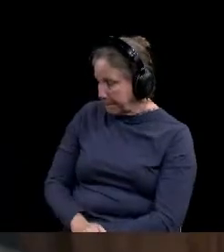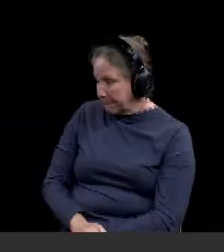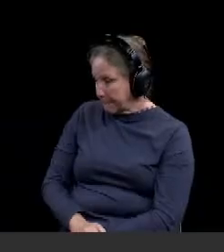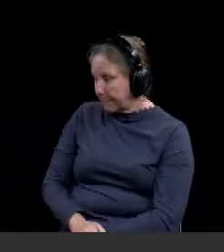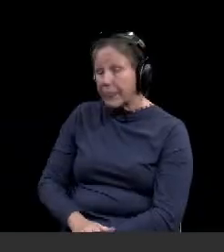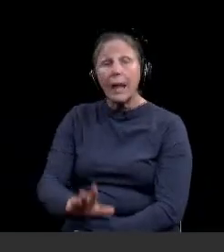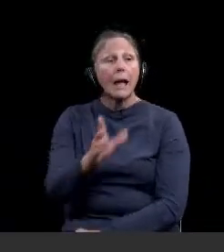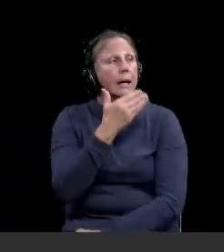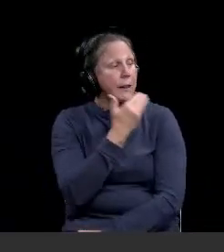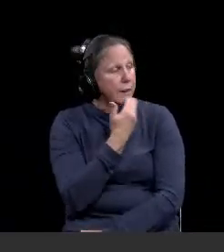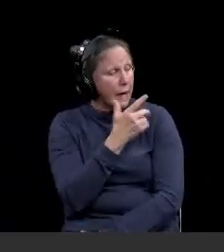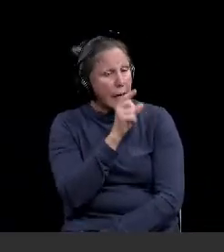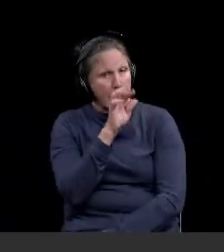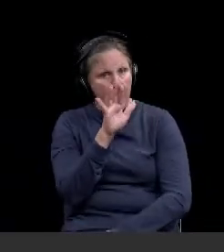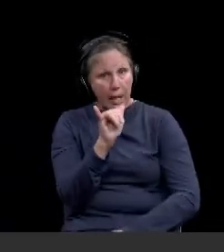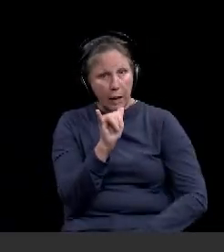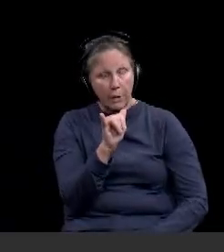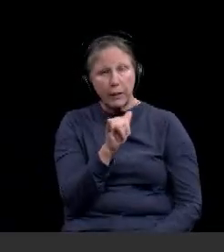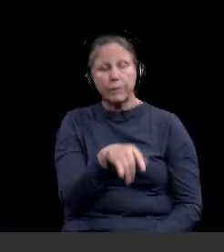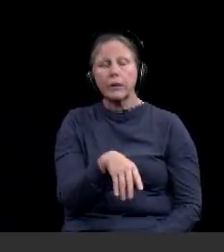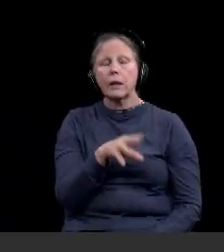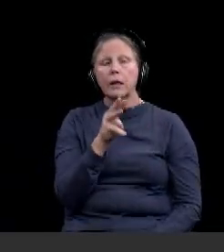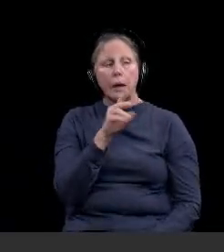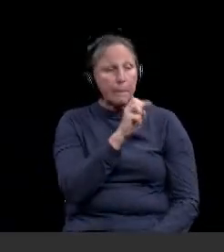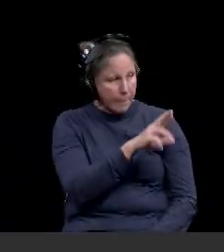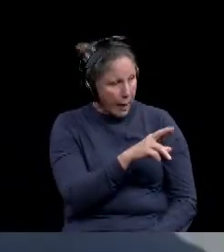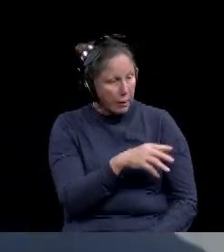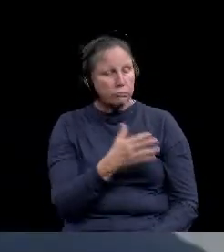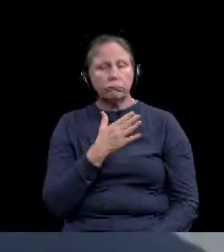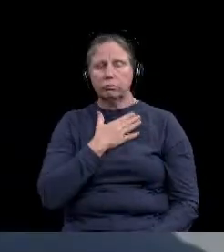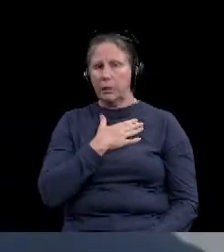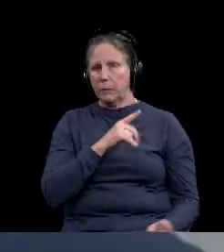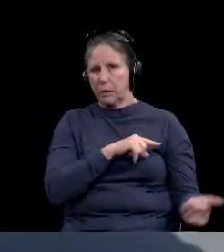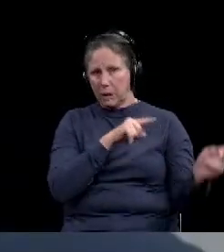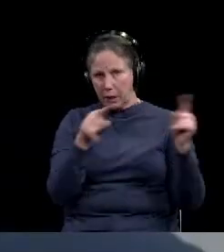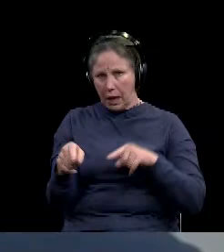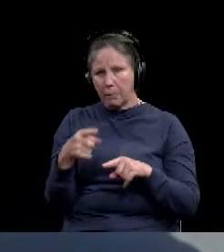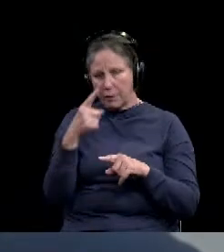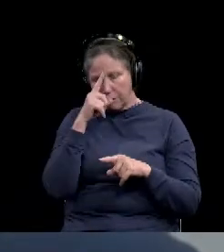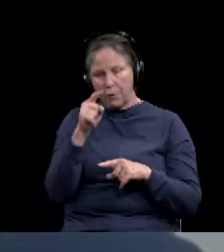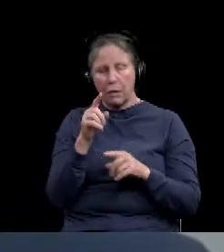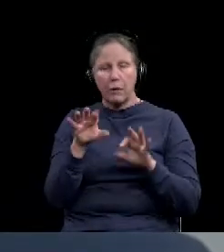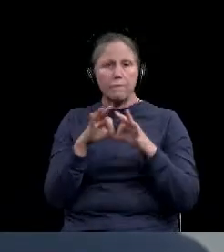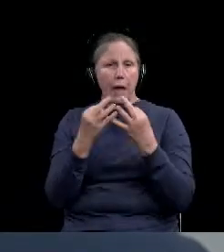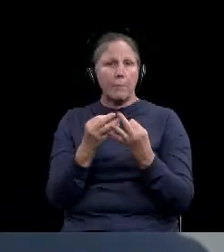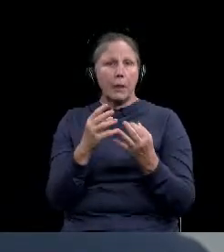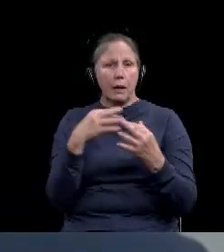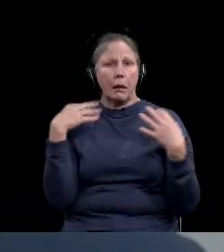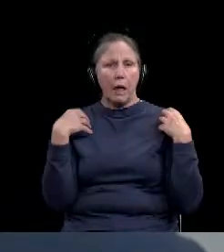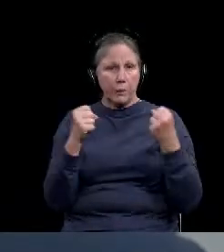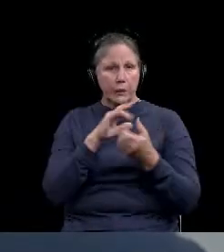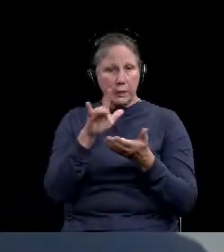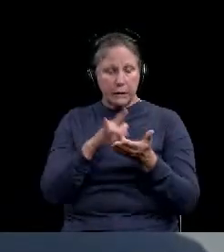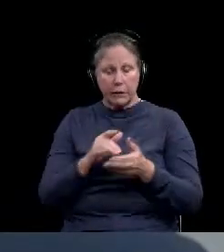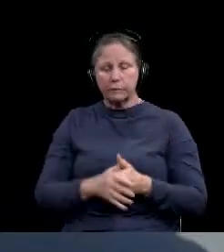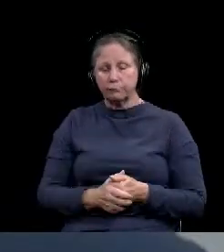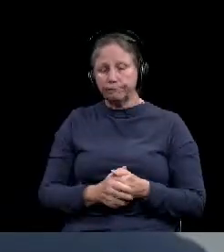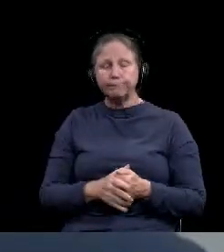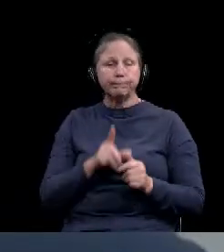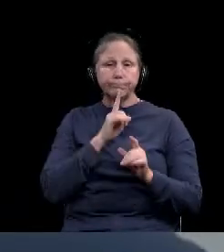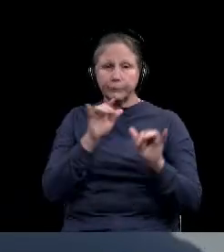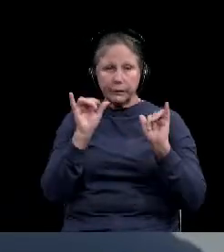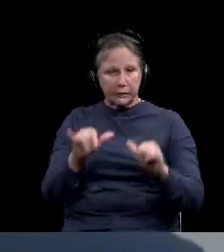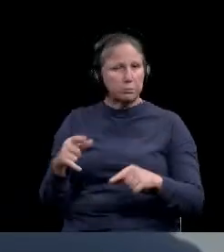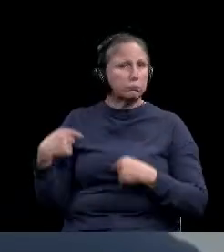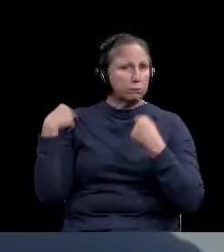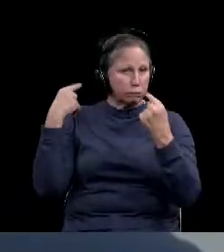Yes, thank you, Larry. Thank you, Mayor Deaver. And a pleasure to be here today on behalf of Waco Family Health Center. True to form and as in